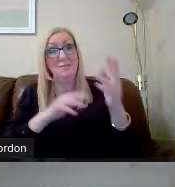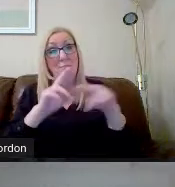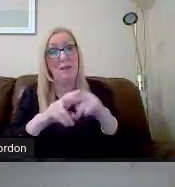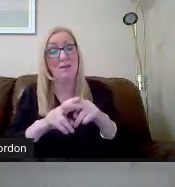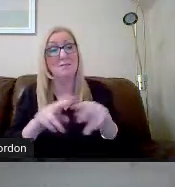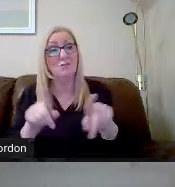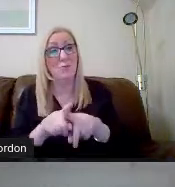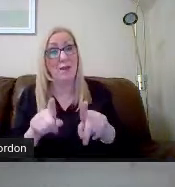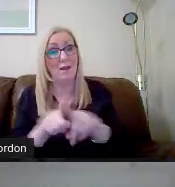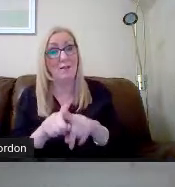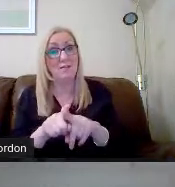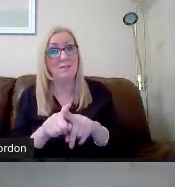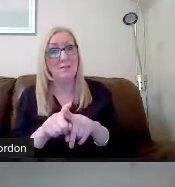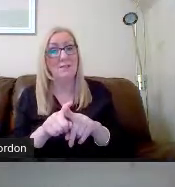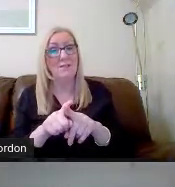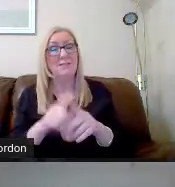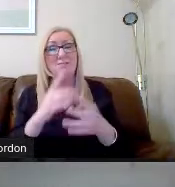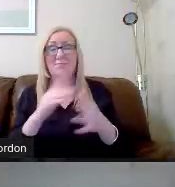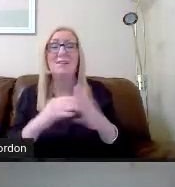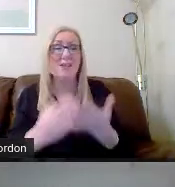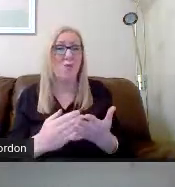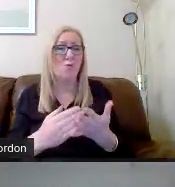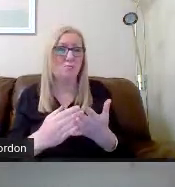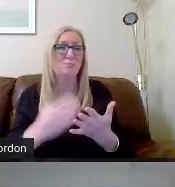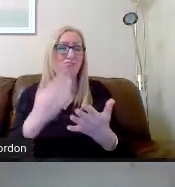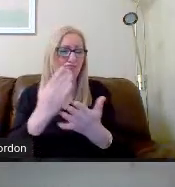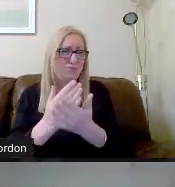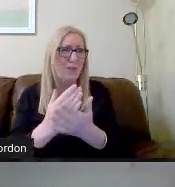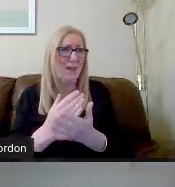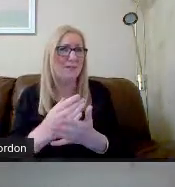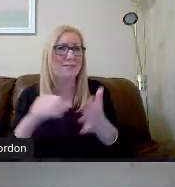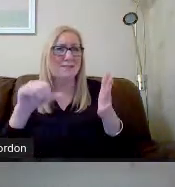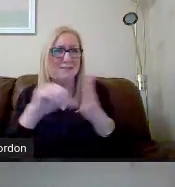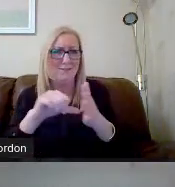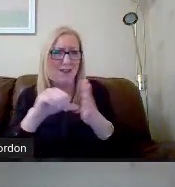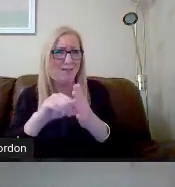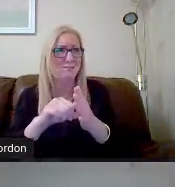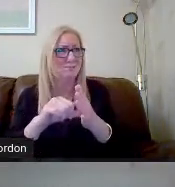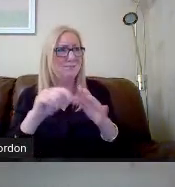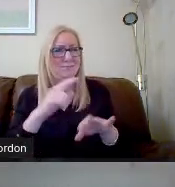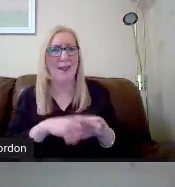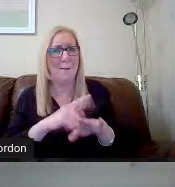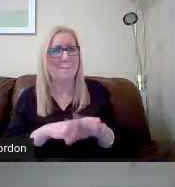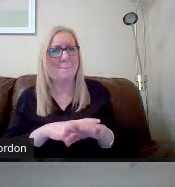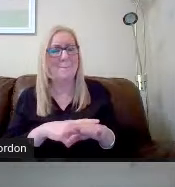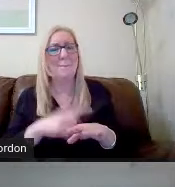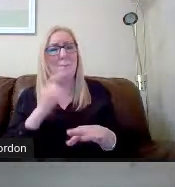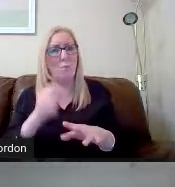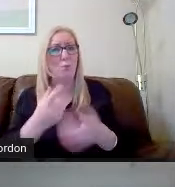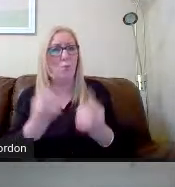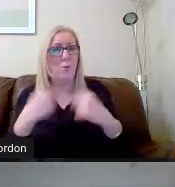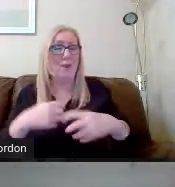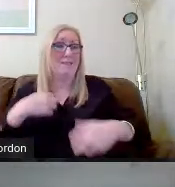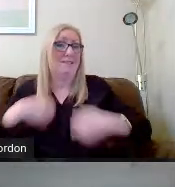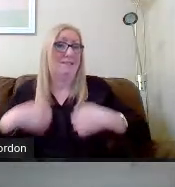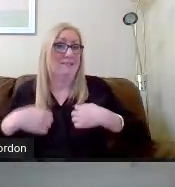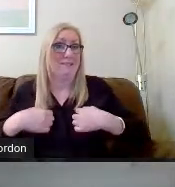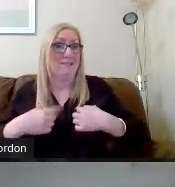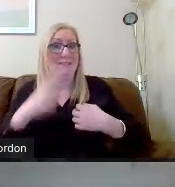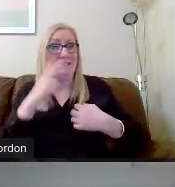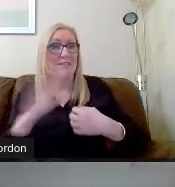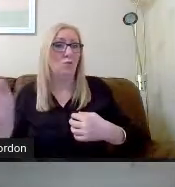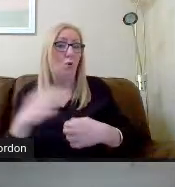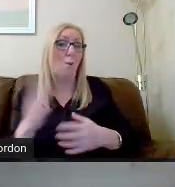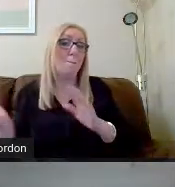It's an extremely challenging time, and we really look forward to, to seeing you all back in school.